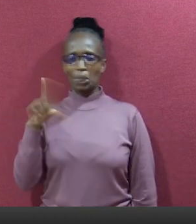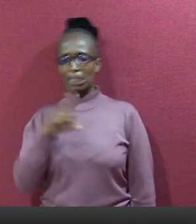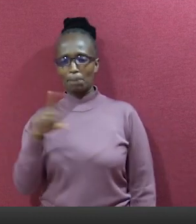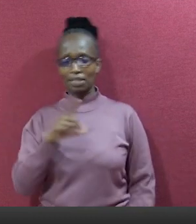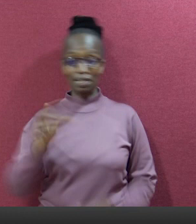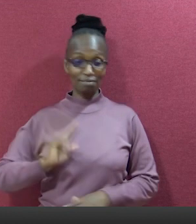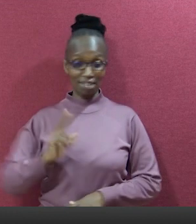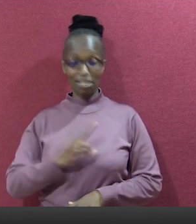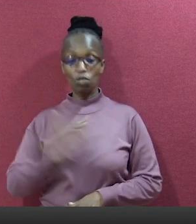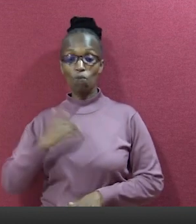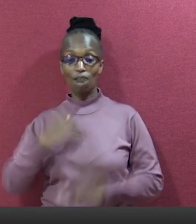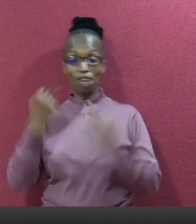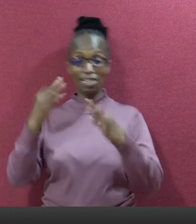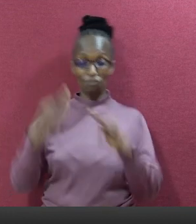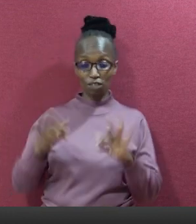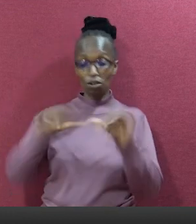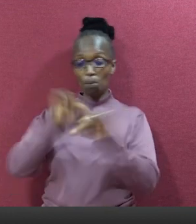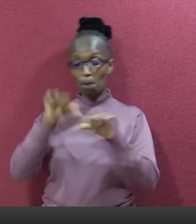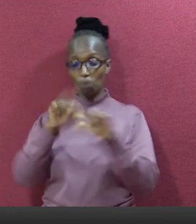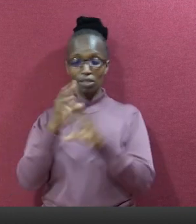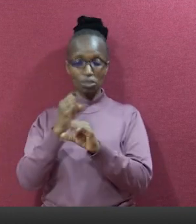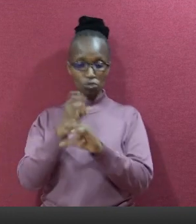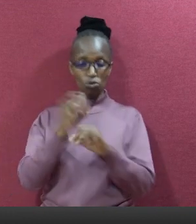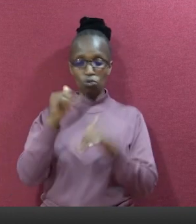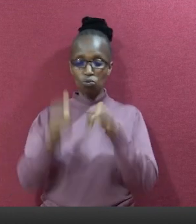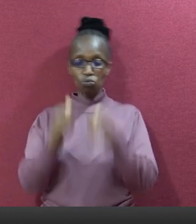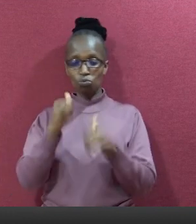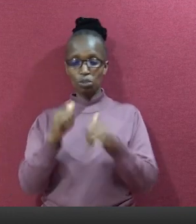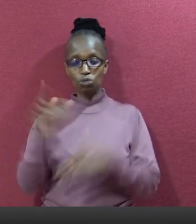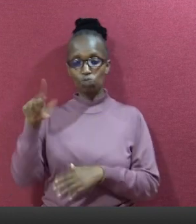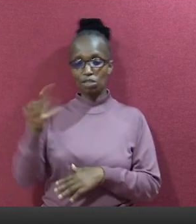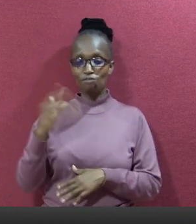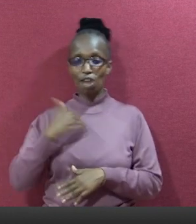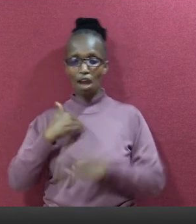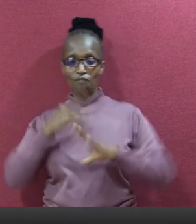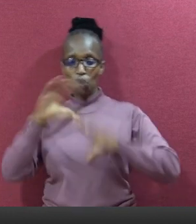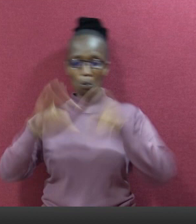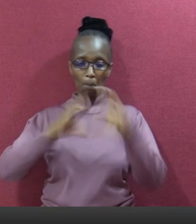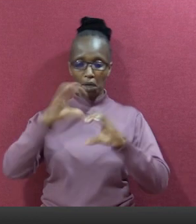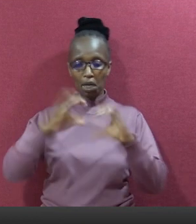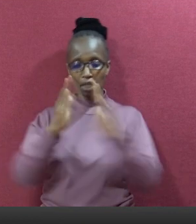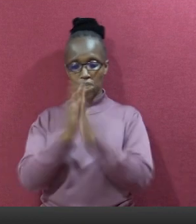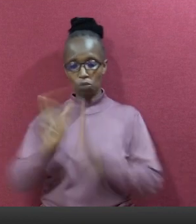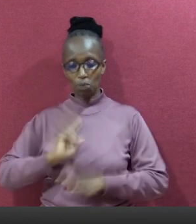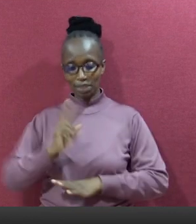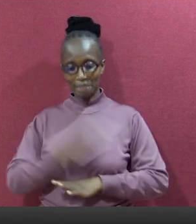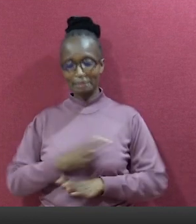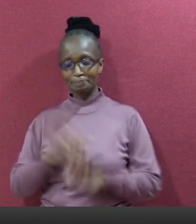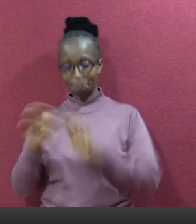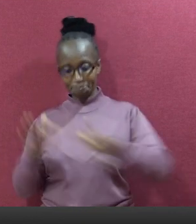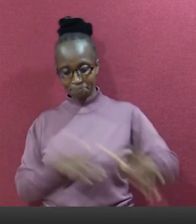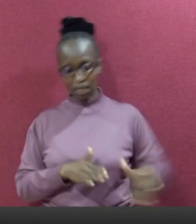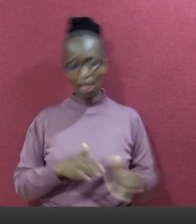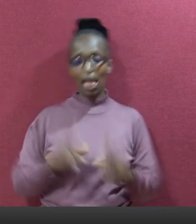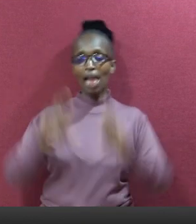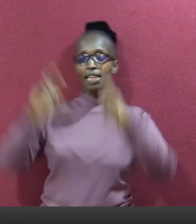Speaker. There is also freedom of association which Mr. Speaker you have also communicated in this office. Mswada